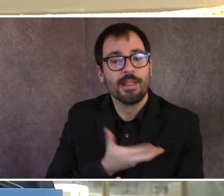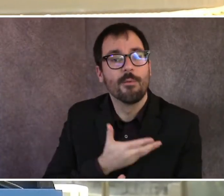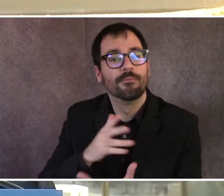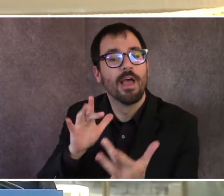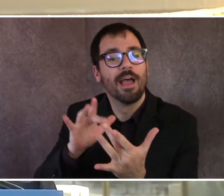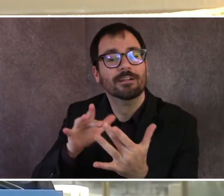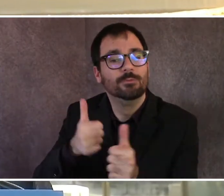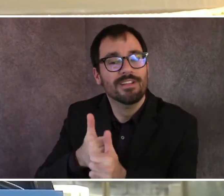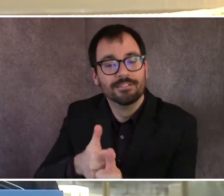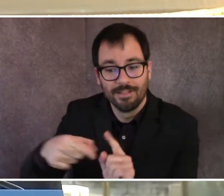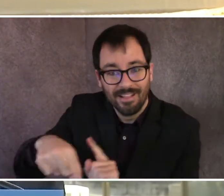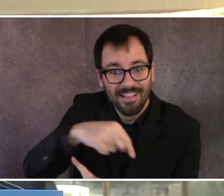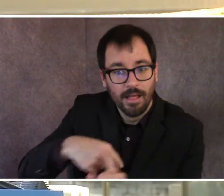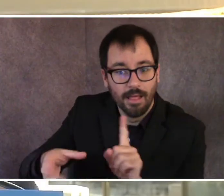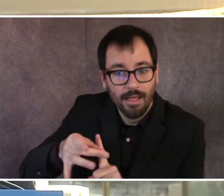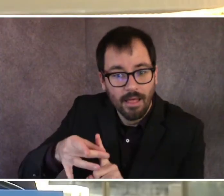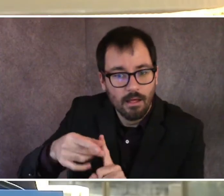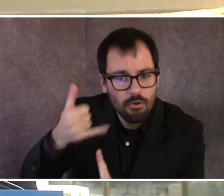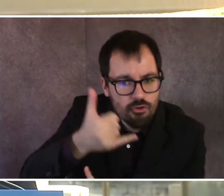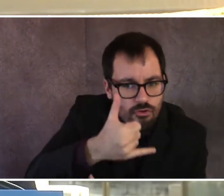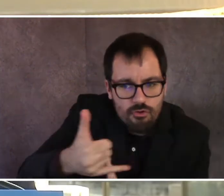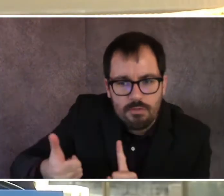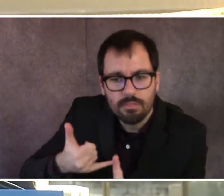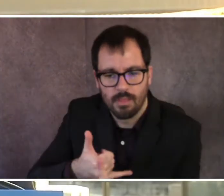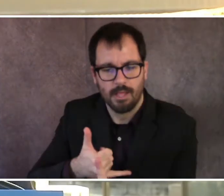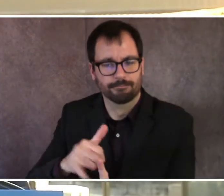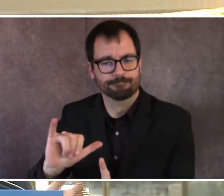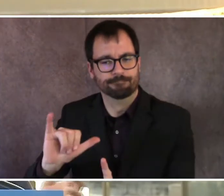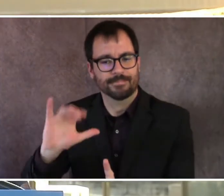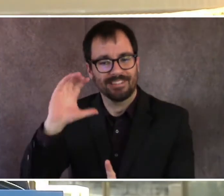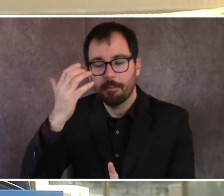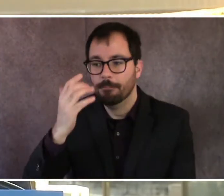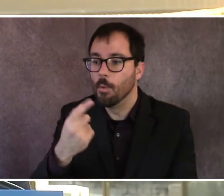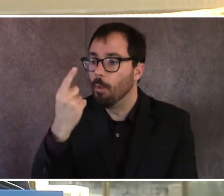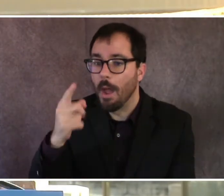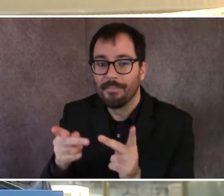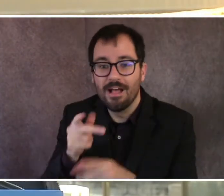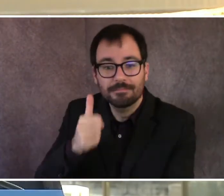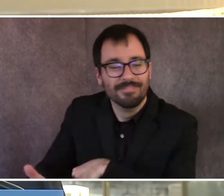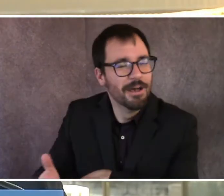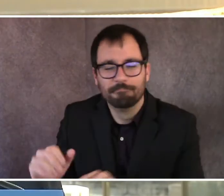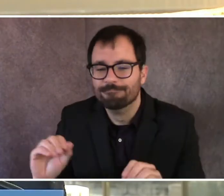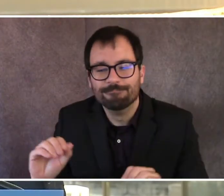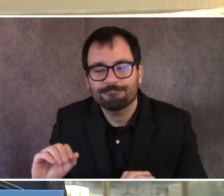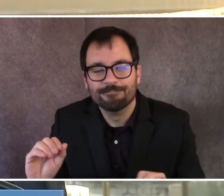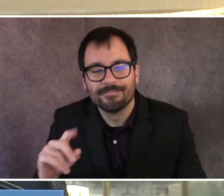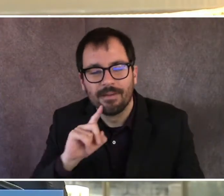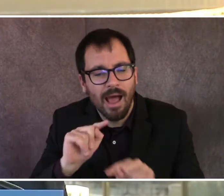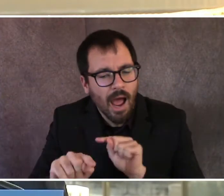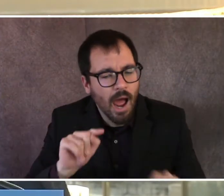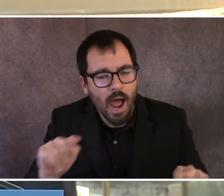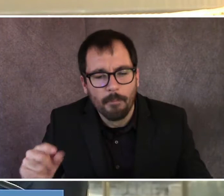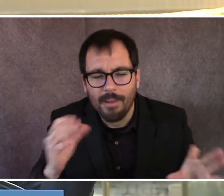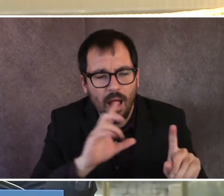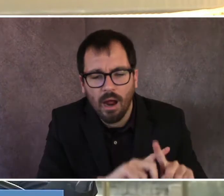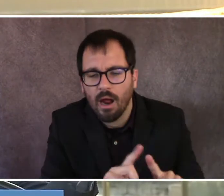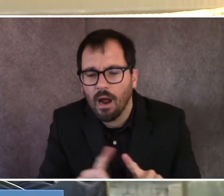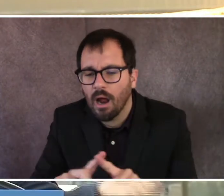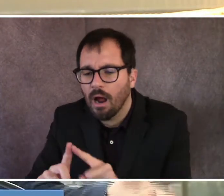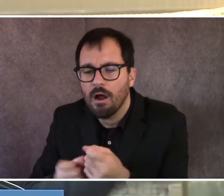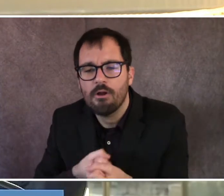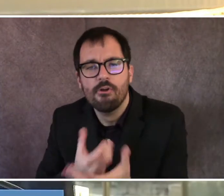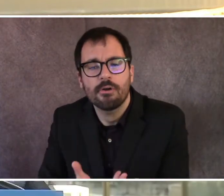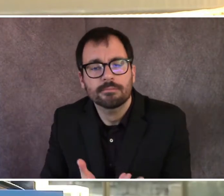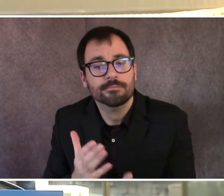not coming from just one place. There's not just one scenario, but it's a lot of scenarios. It includes, uh, people going, who are still going to